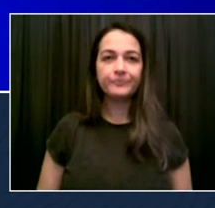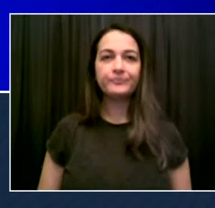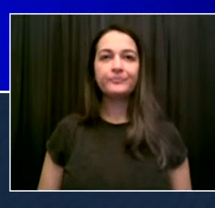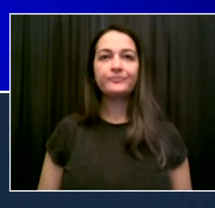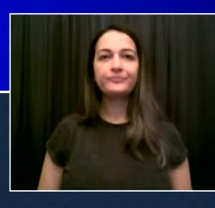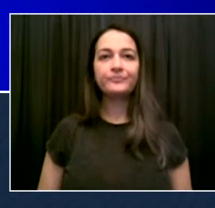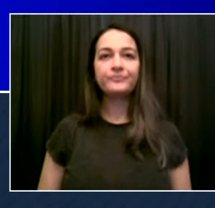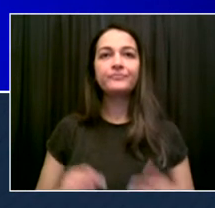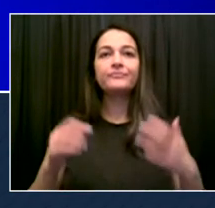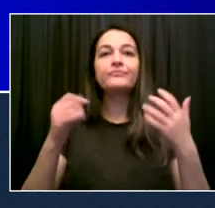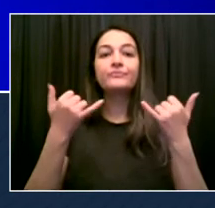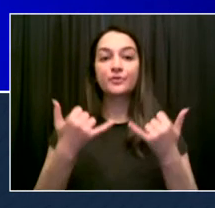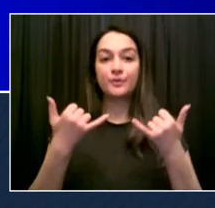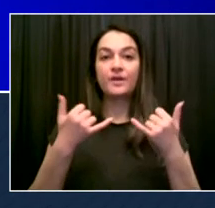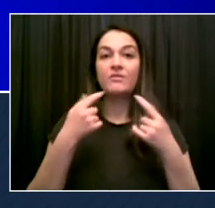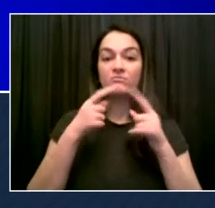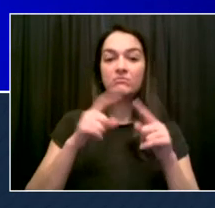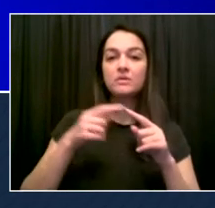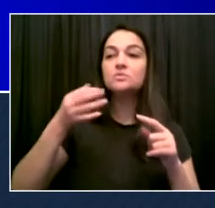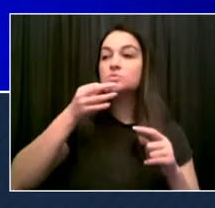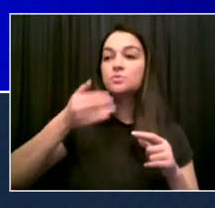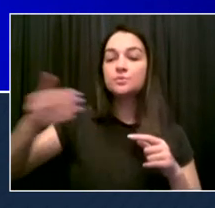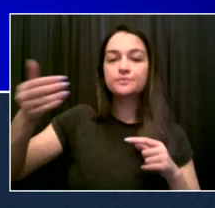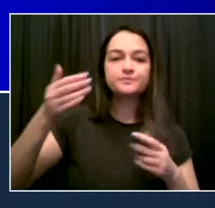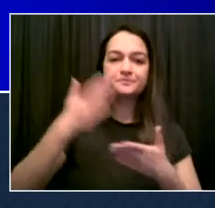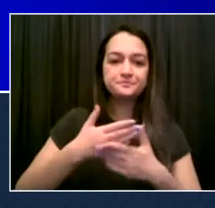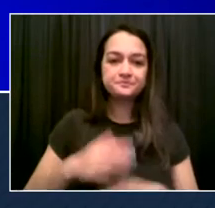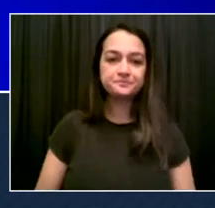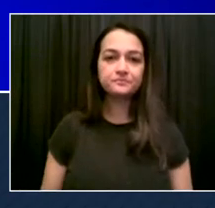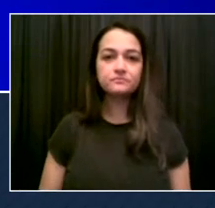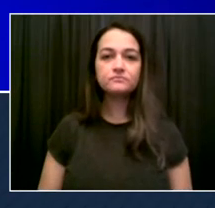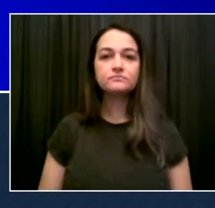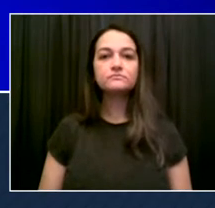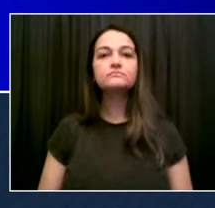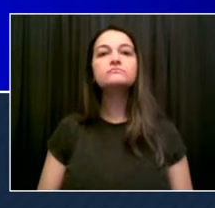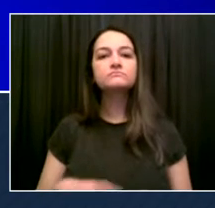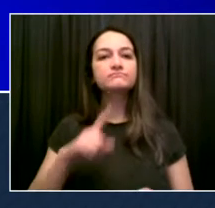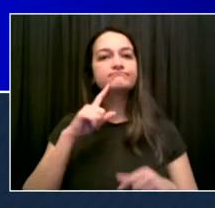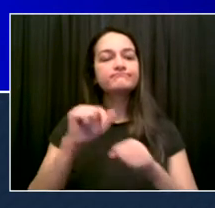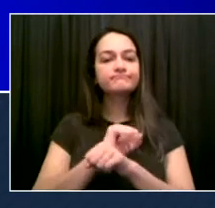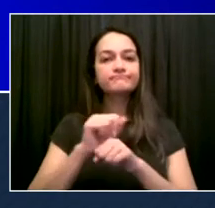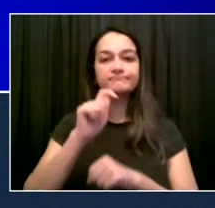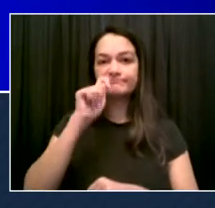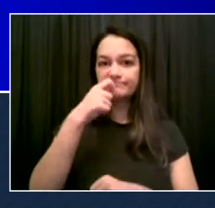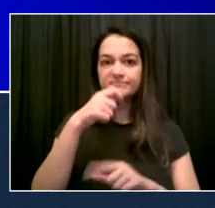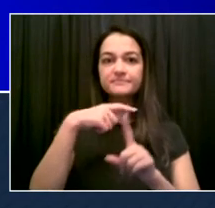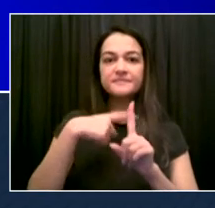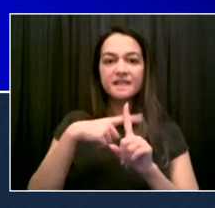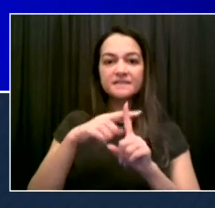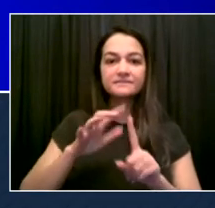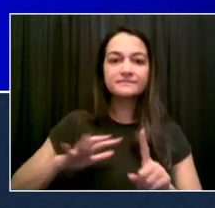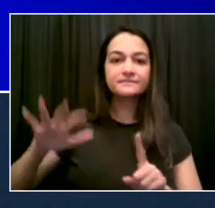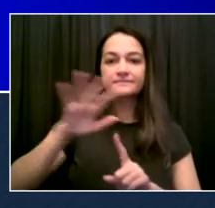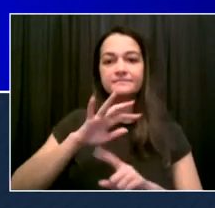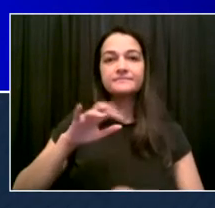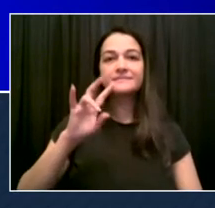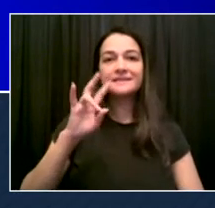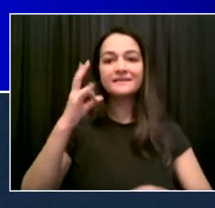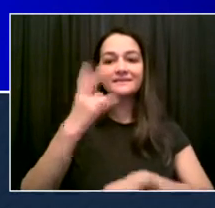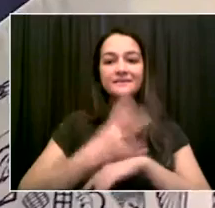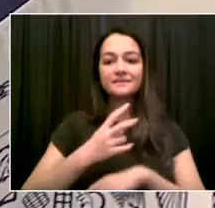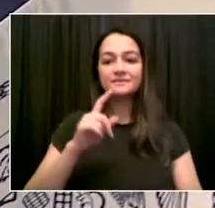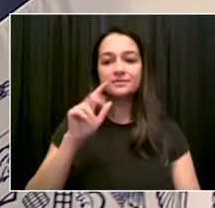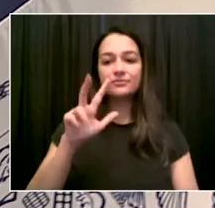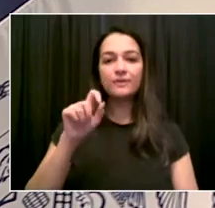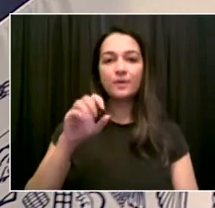testing citywide positive for COVID-19. Today's report on a seven-day rolling average, 3.09%. I'm going to say a